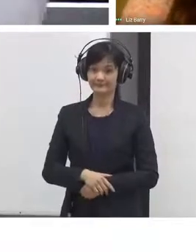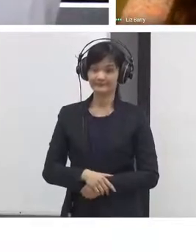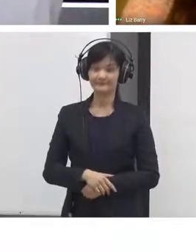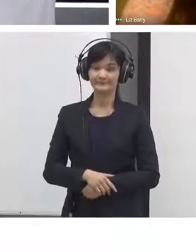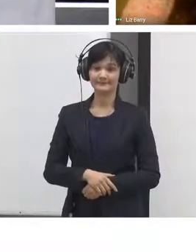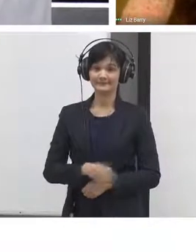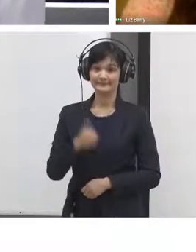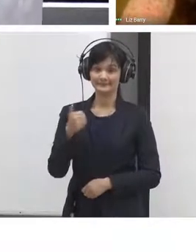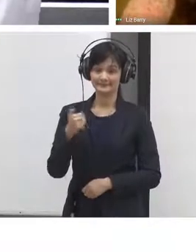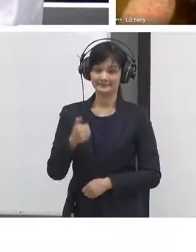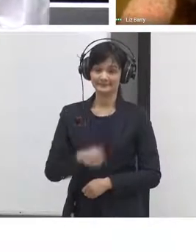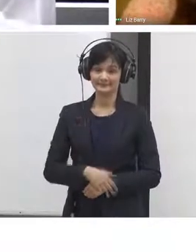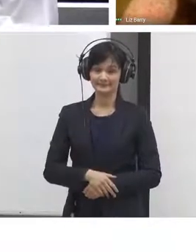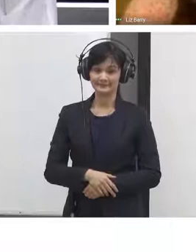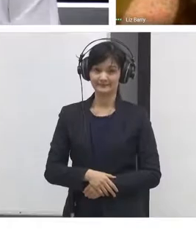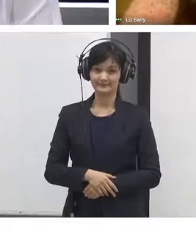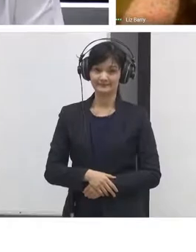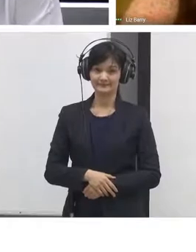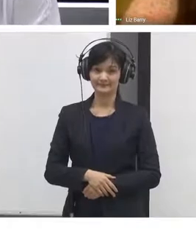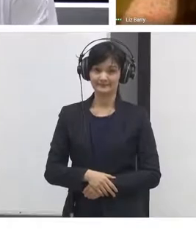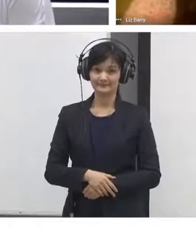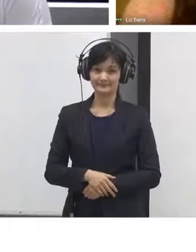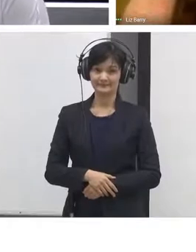then we go back to the slide